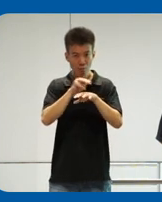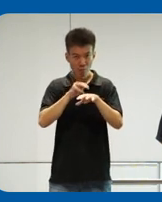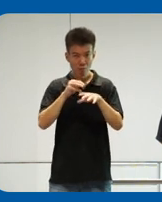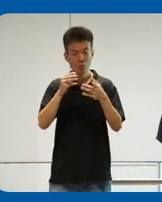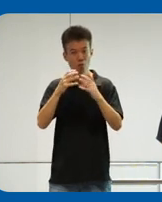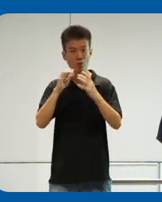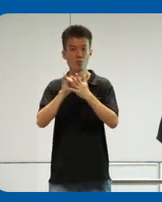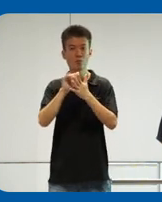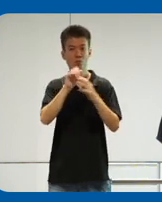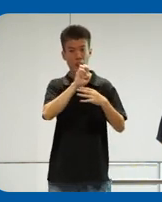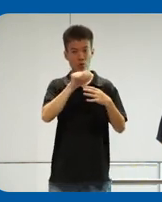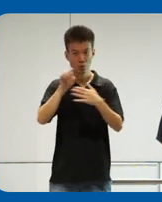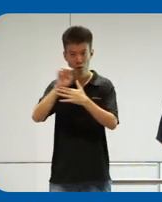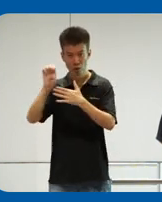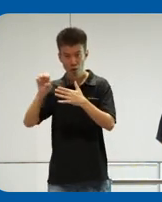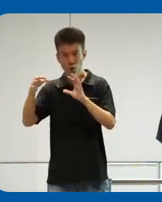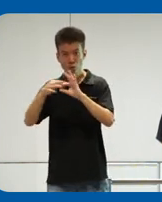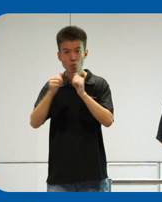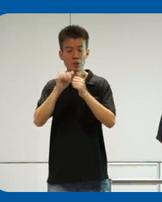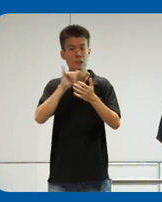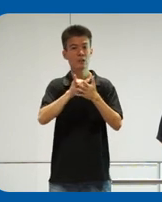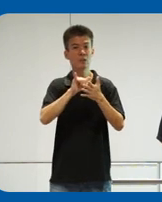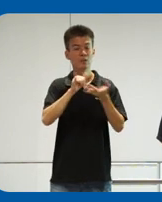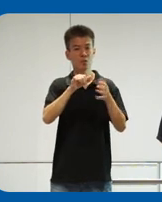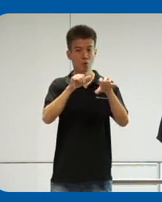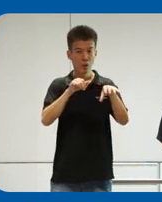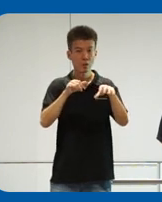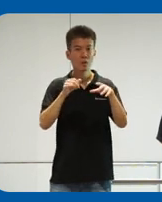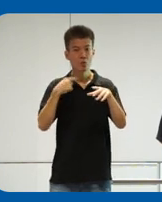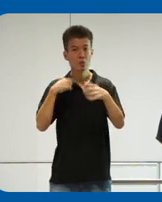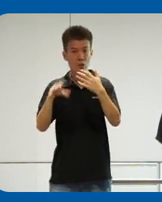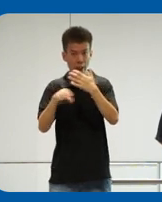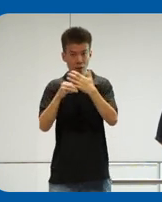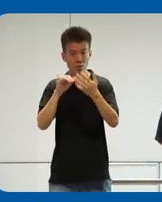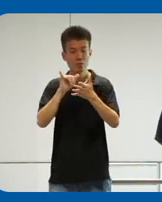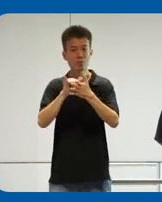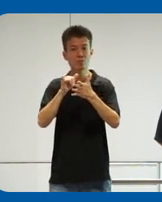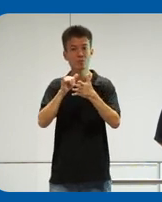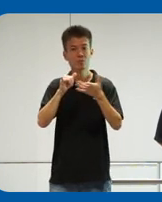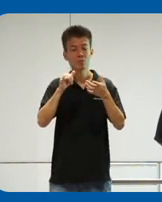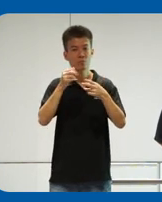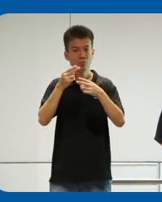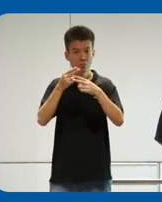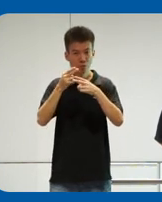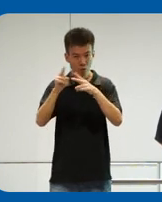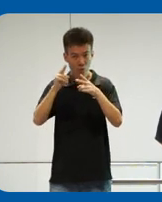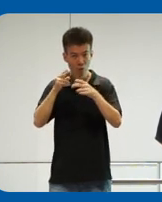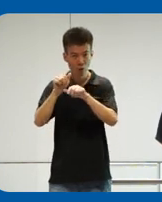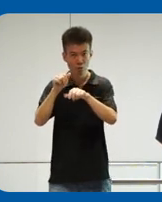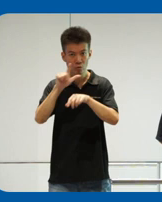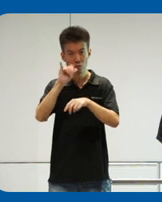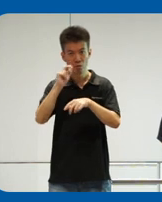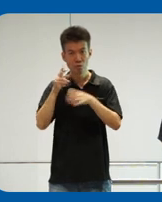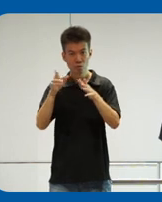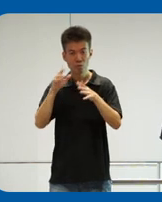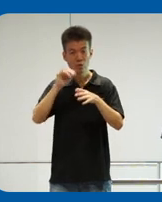we form the end-to-end connection within that locality. And also, we added on shops along the Lingway. So today, Josh